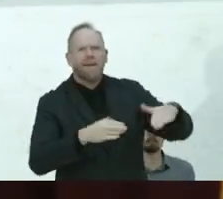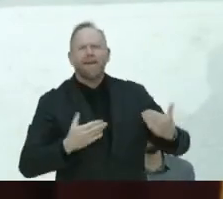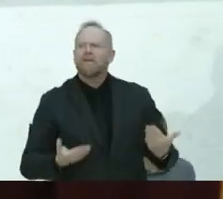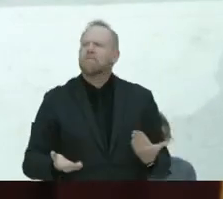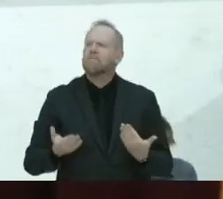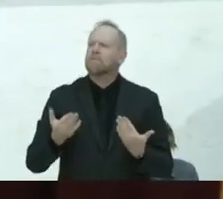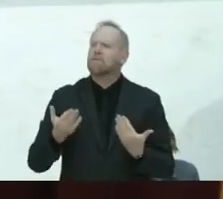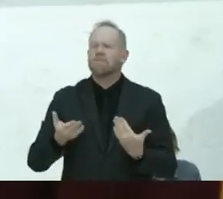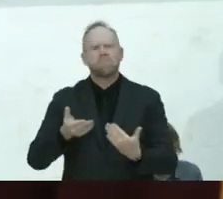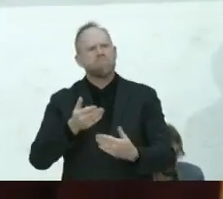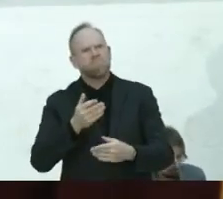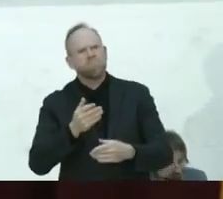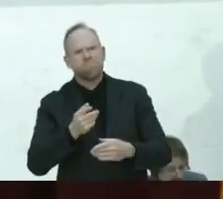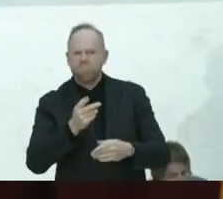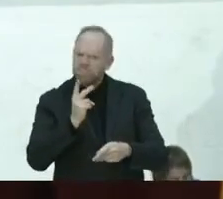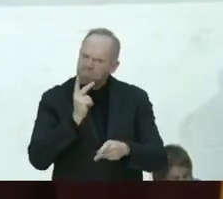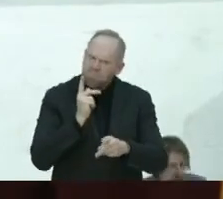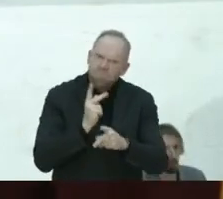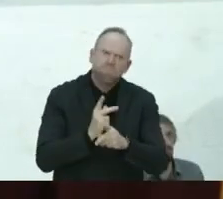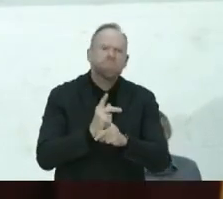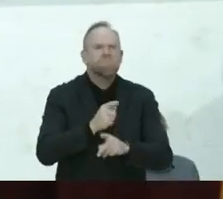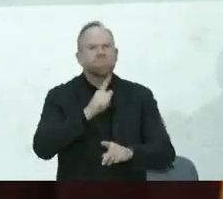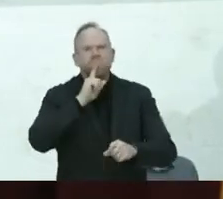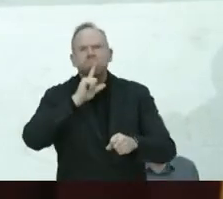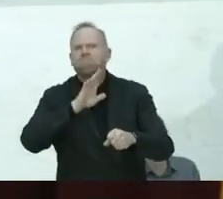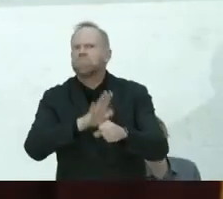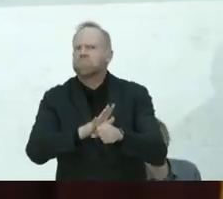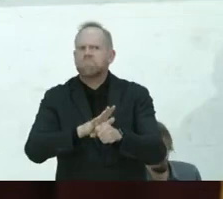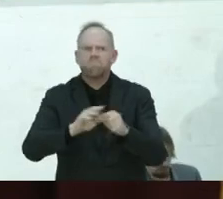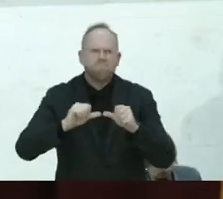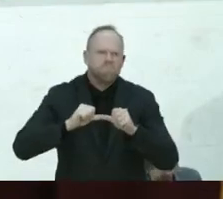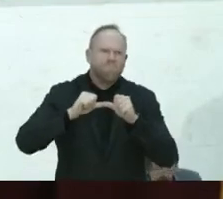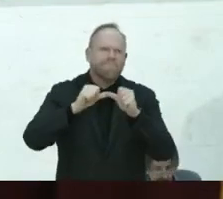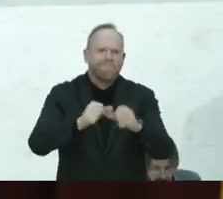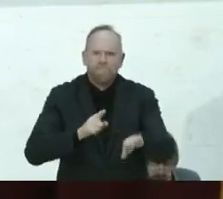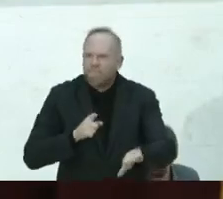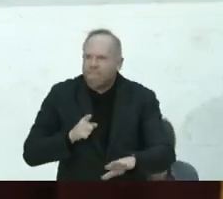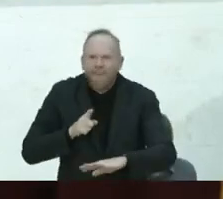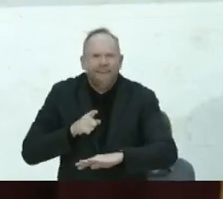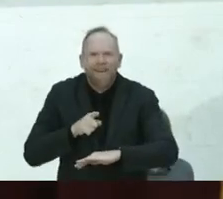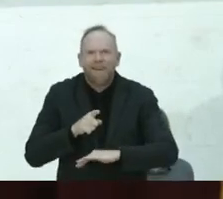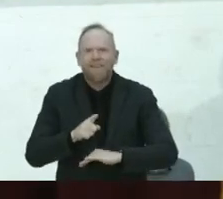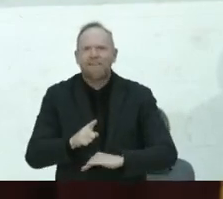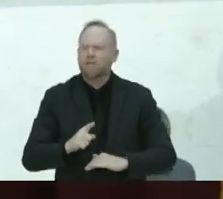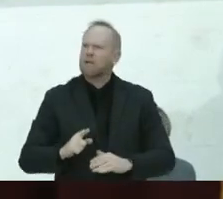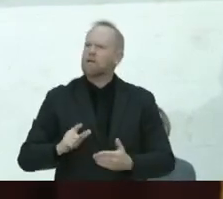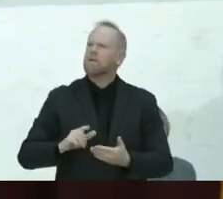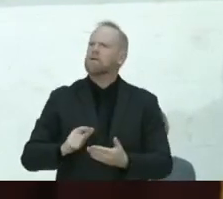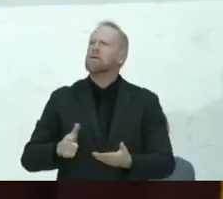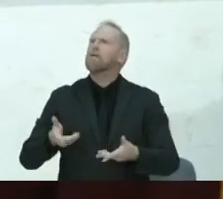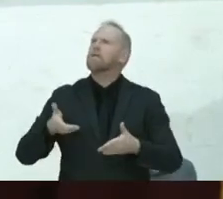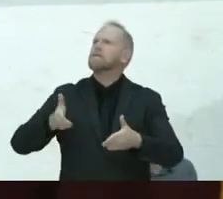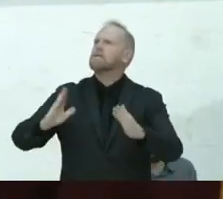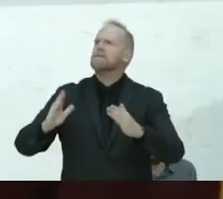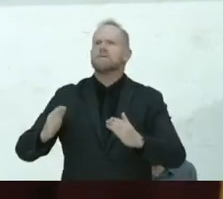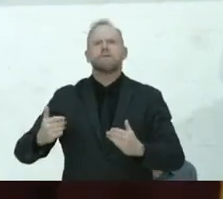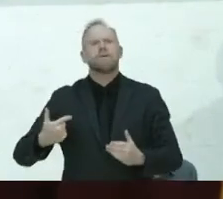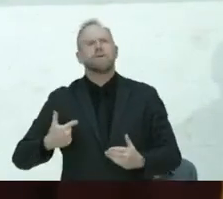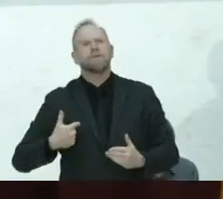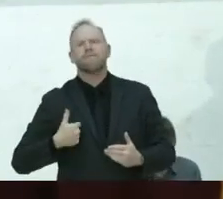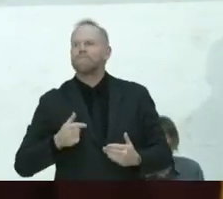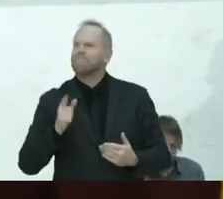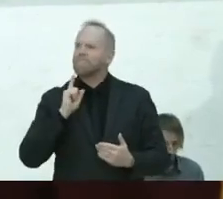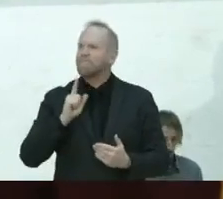we try to stay should we run away or would it be better just to let things be